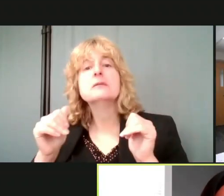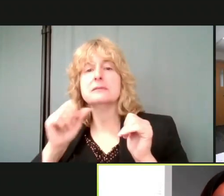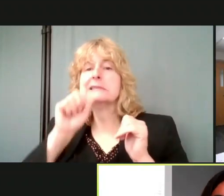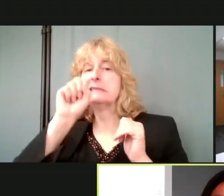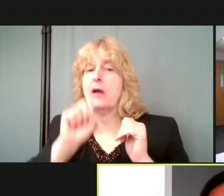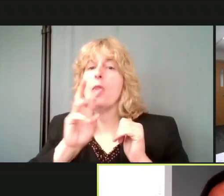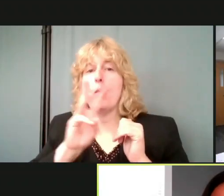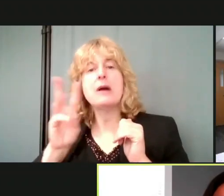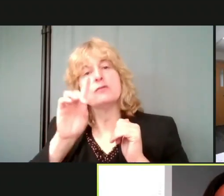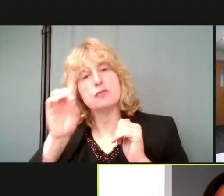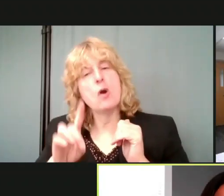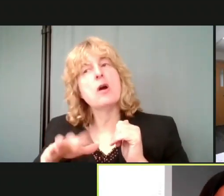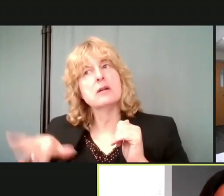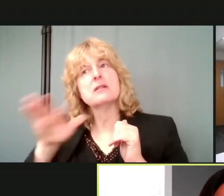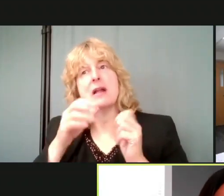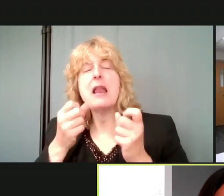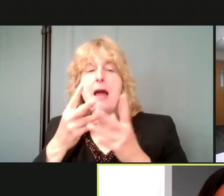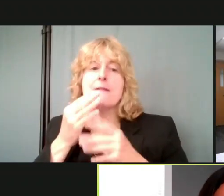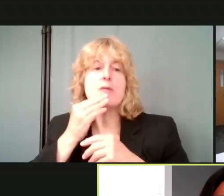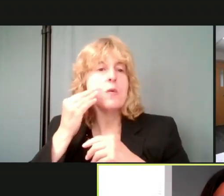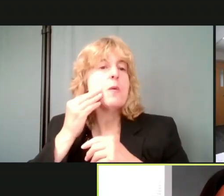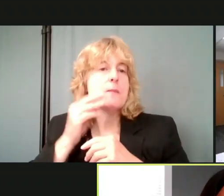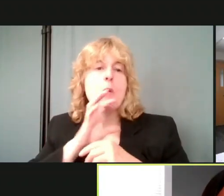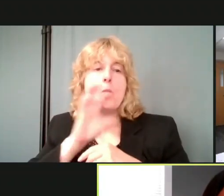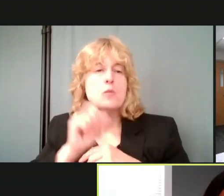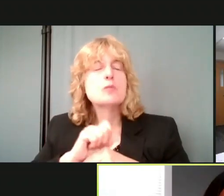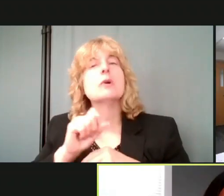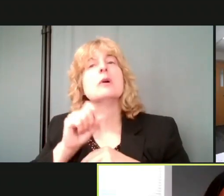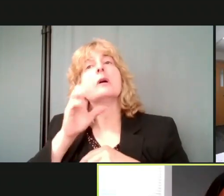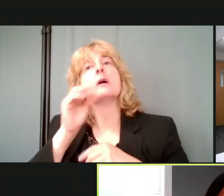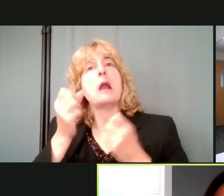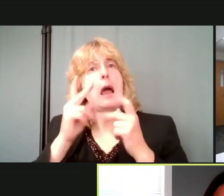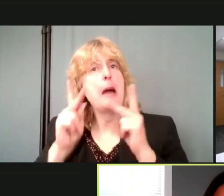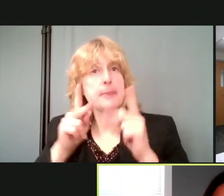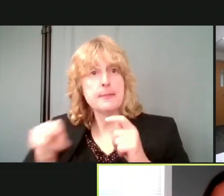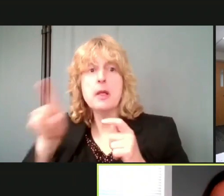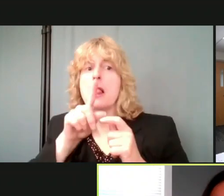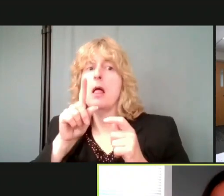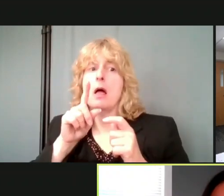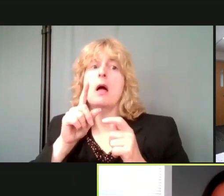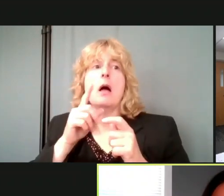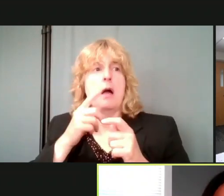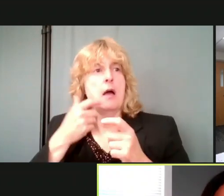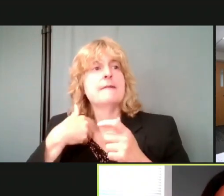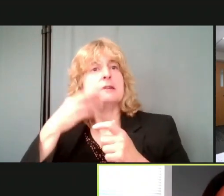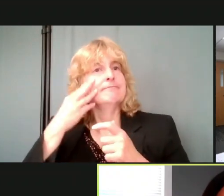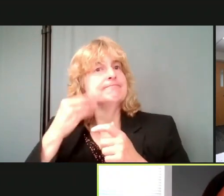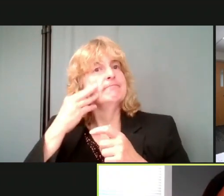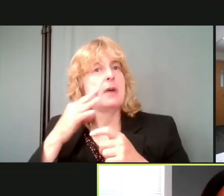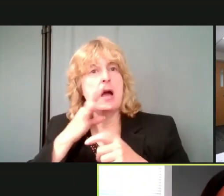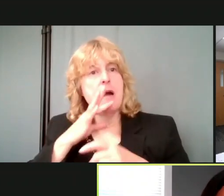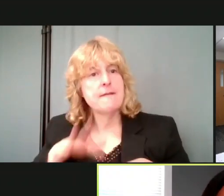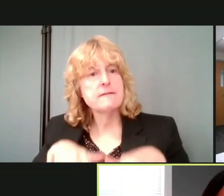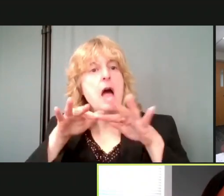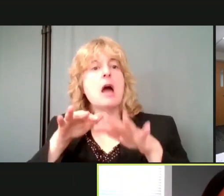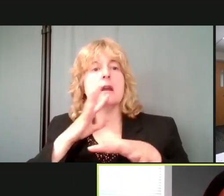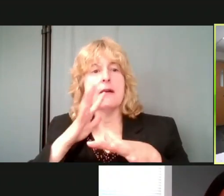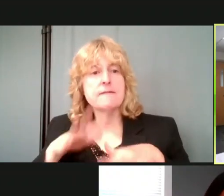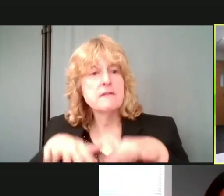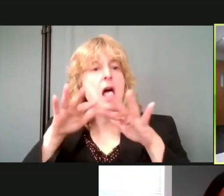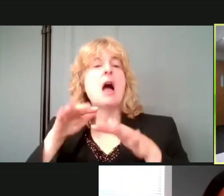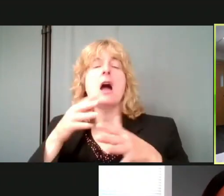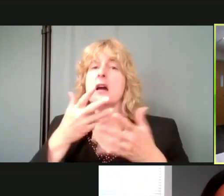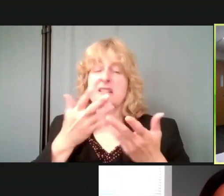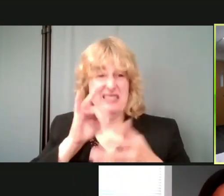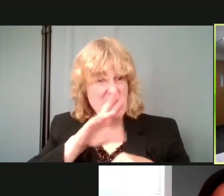older side. And a lot of people are dealing with flooding. Is this normal? Are we seeing, or like, what should people be on the lookout for? Yeah,